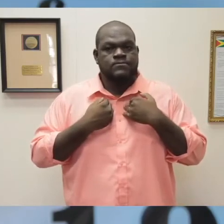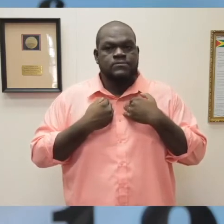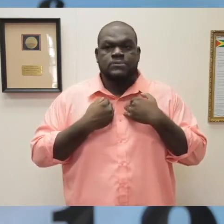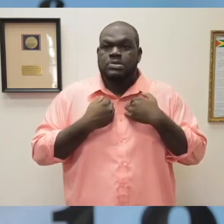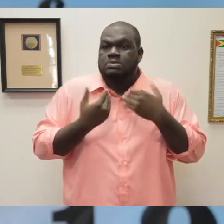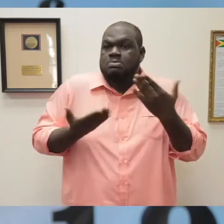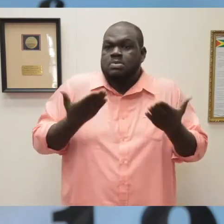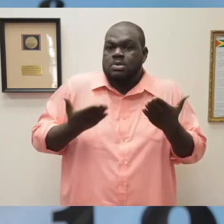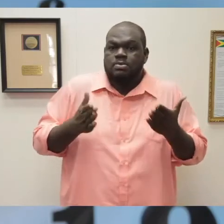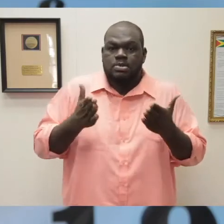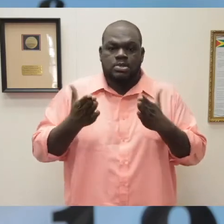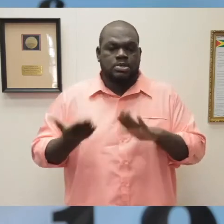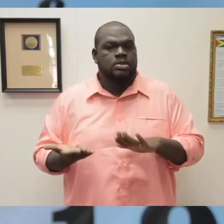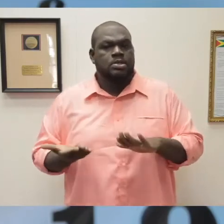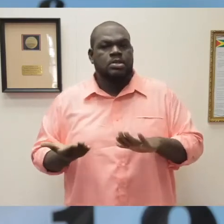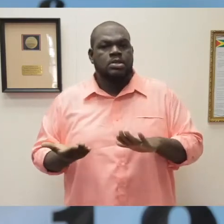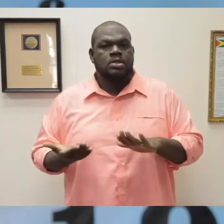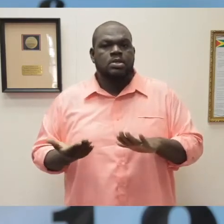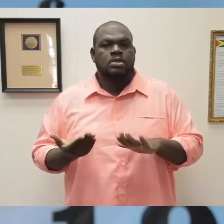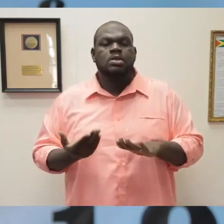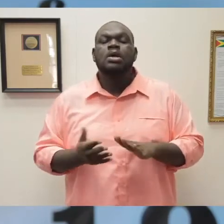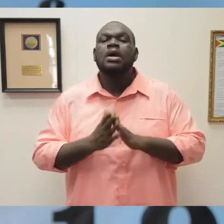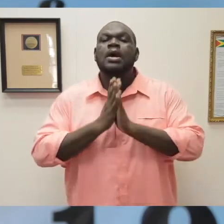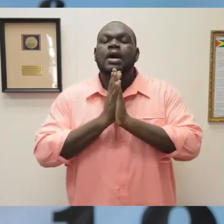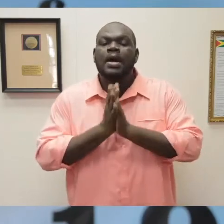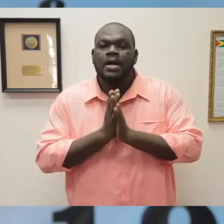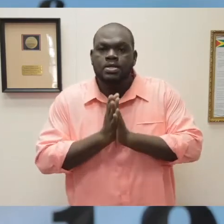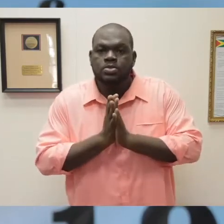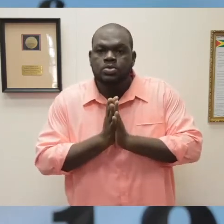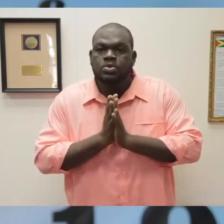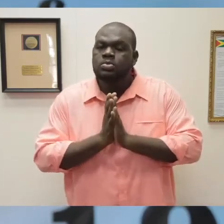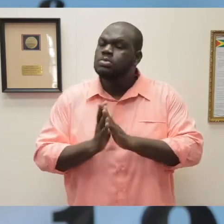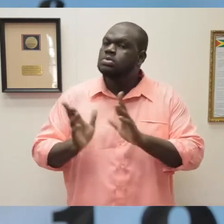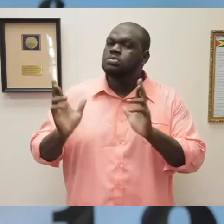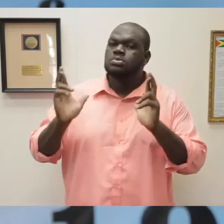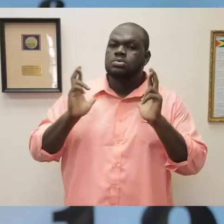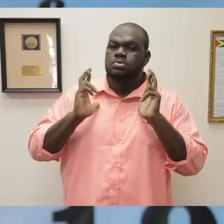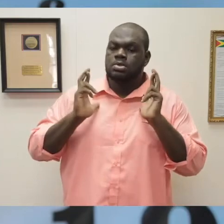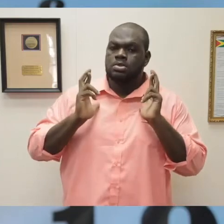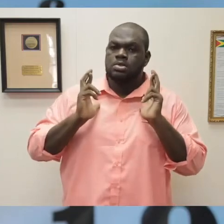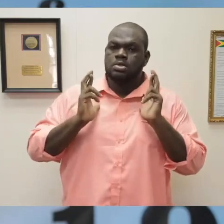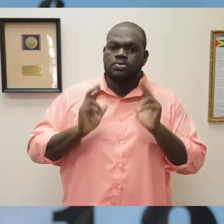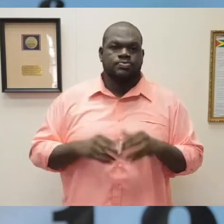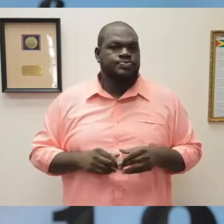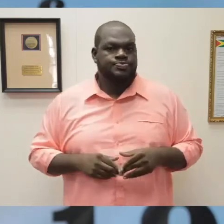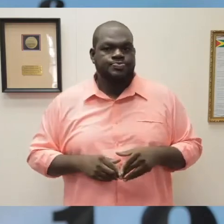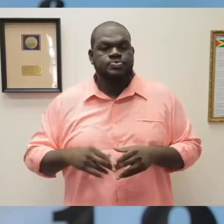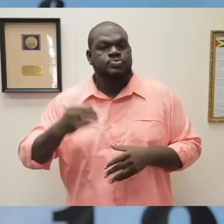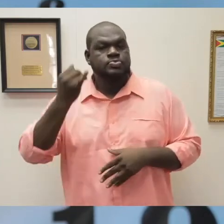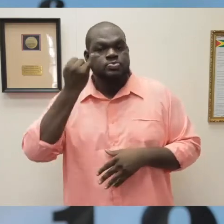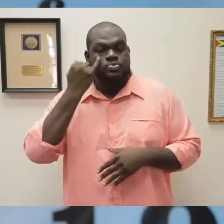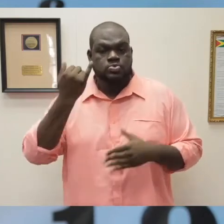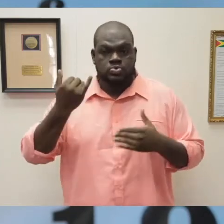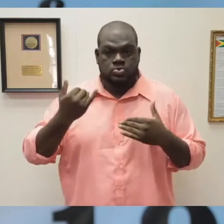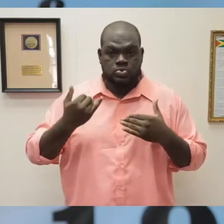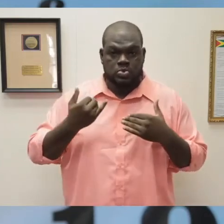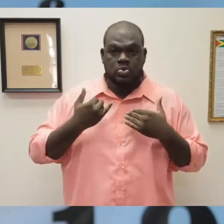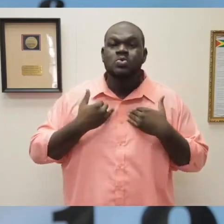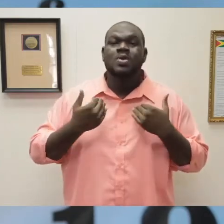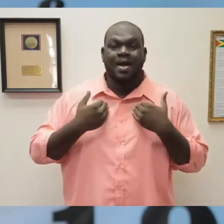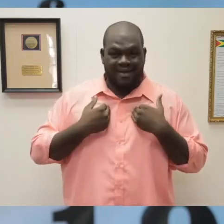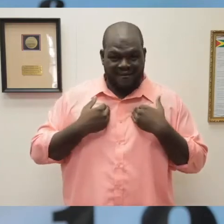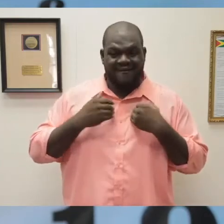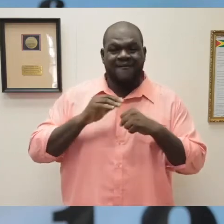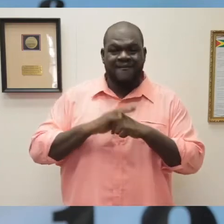I plead with you to act responsibly. Once you're positive, you must go to an isolation